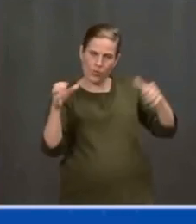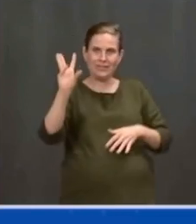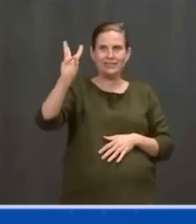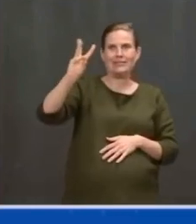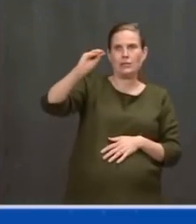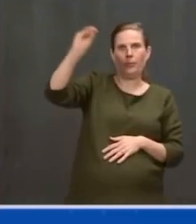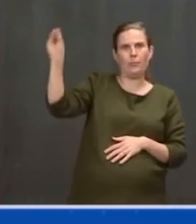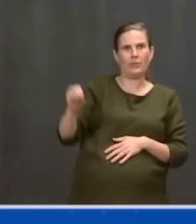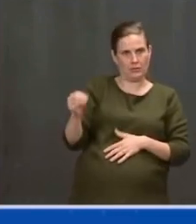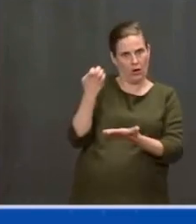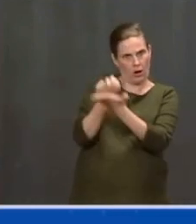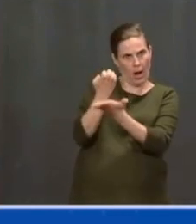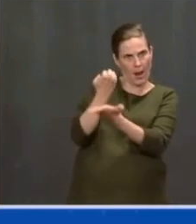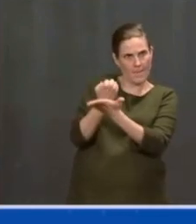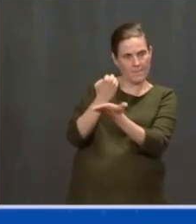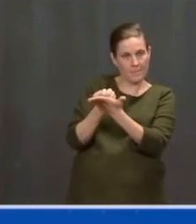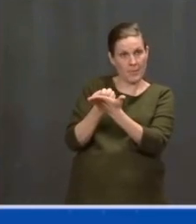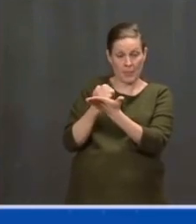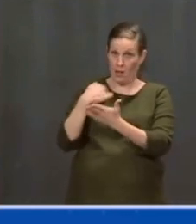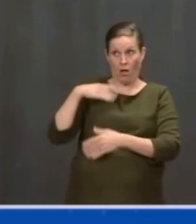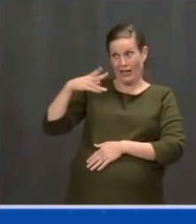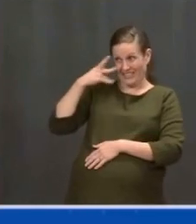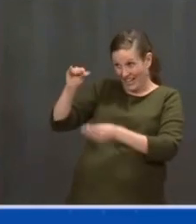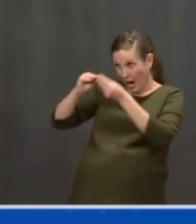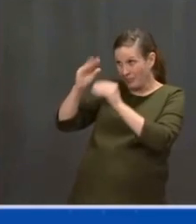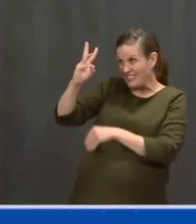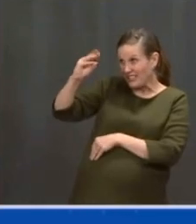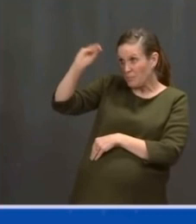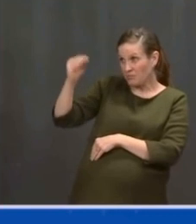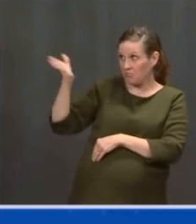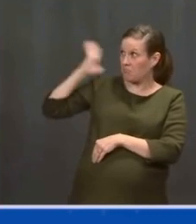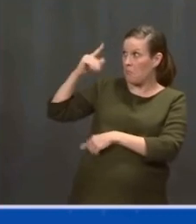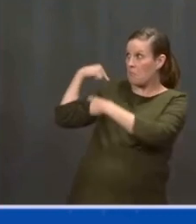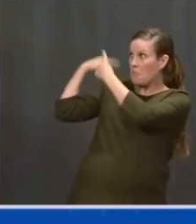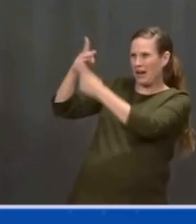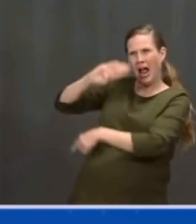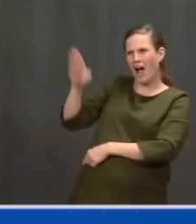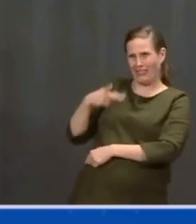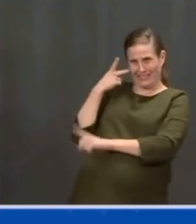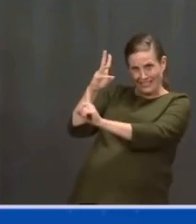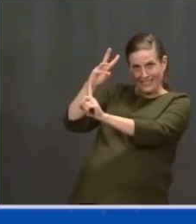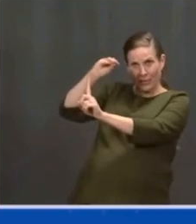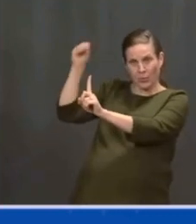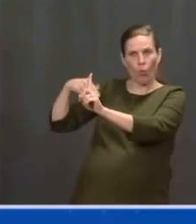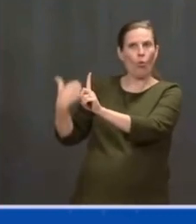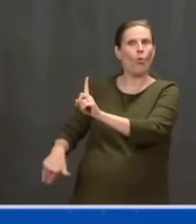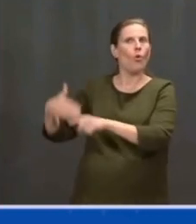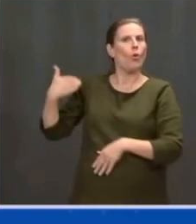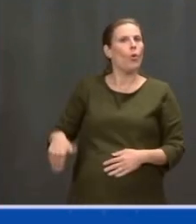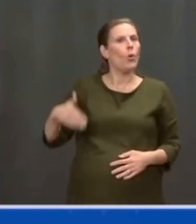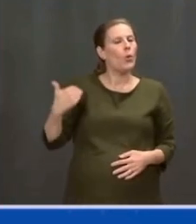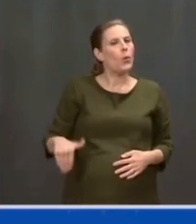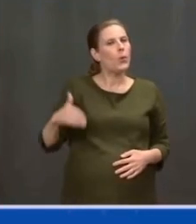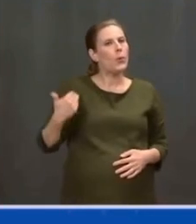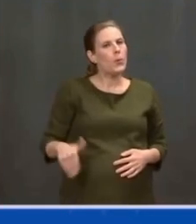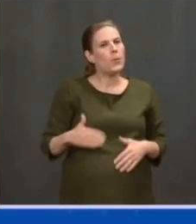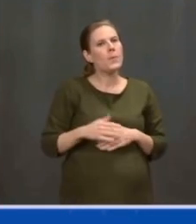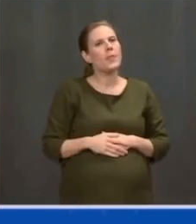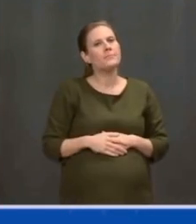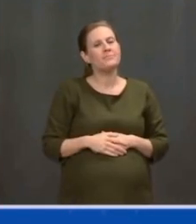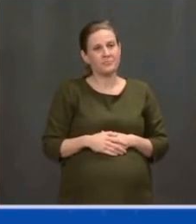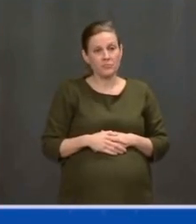and years. We can cut child poverty in half this year. With the American Rescue Plan,